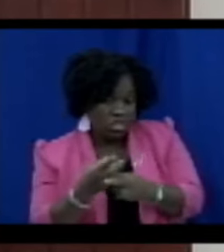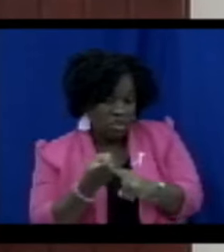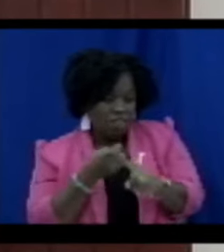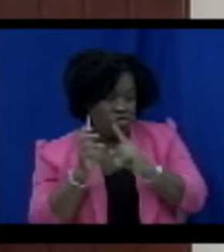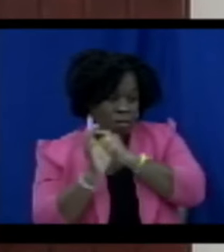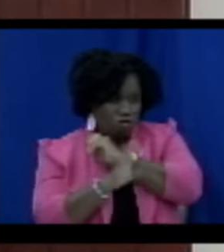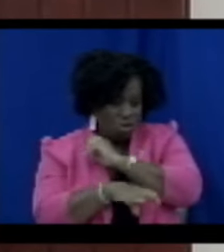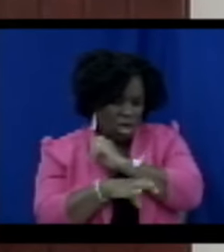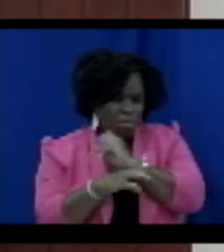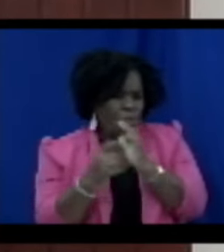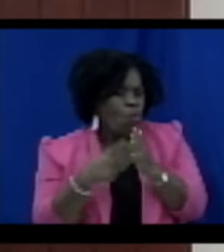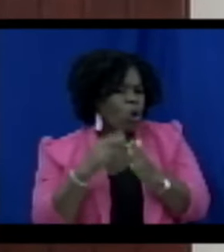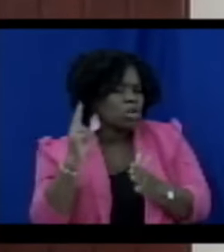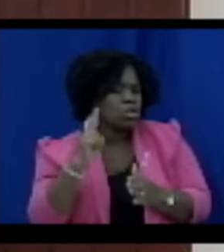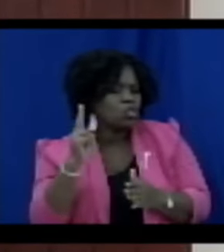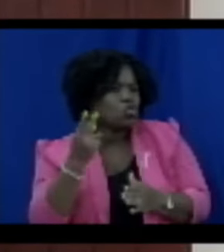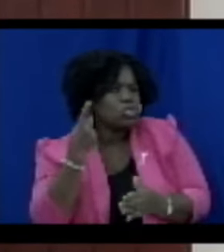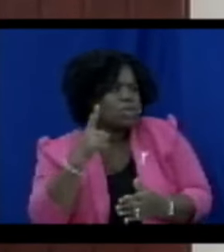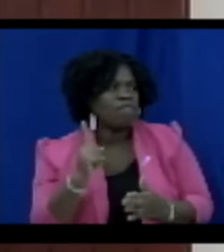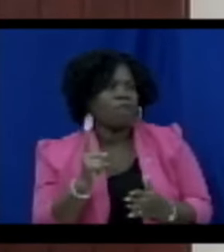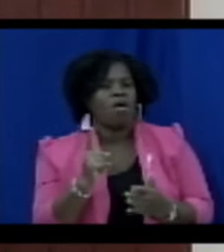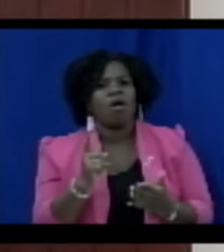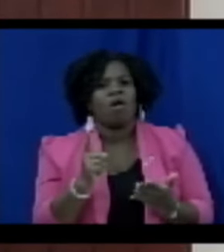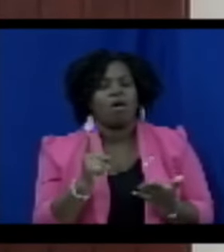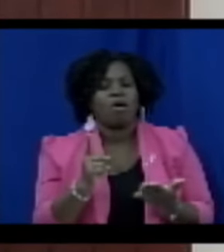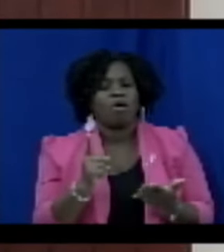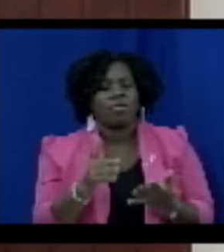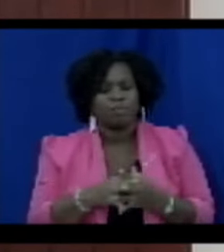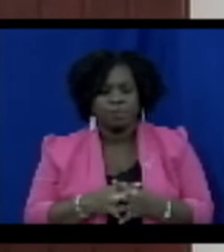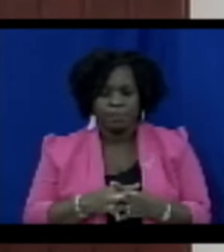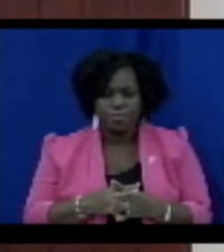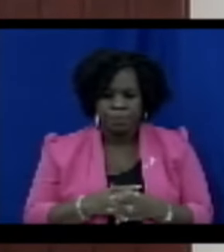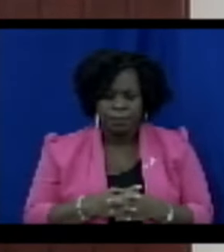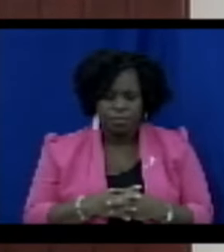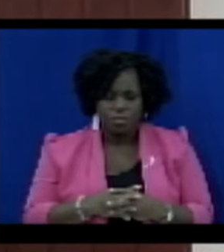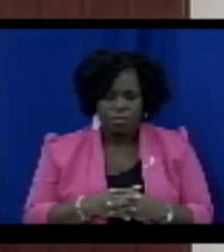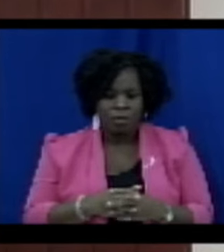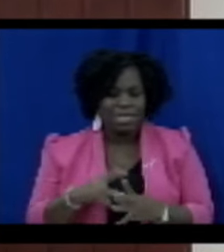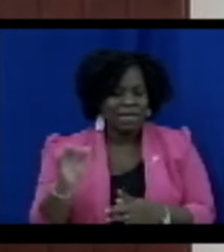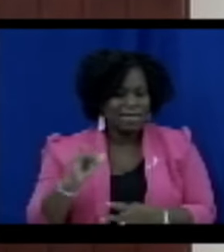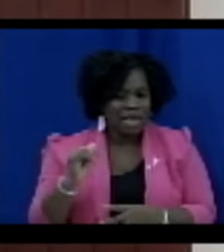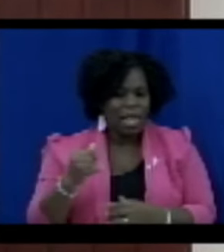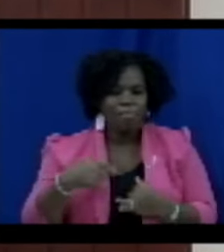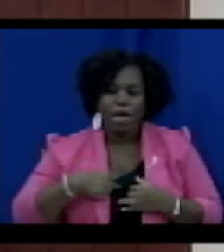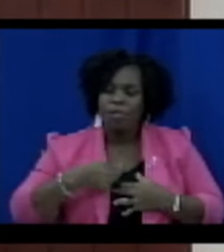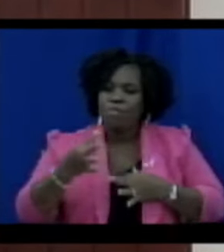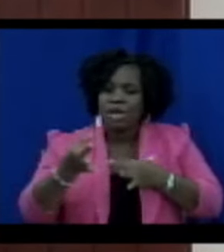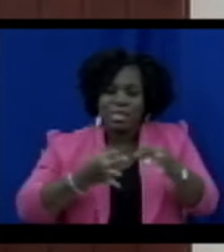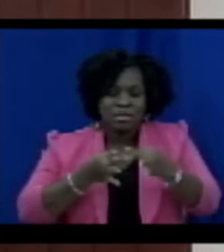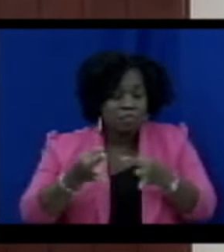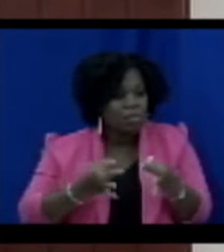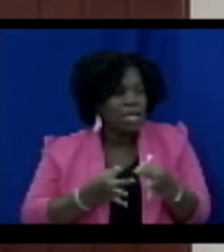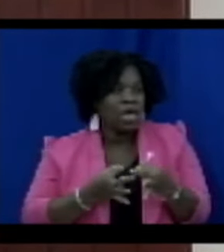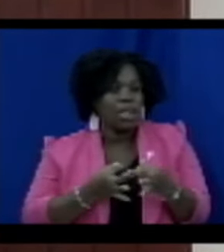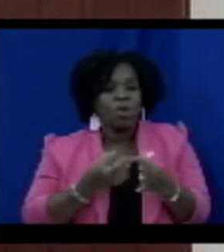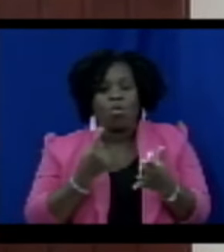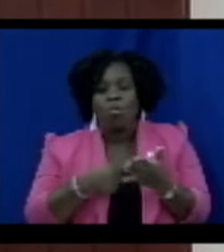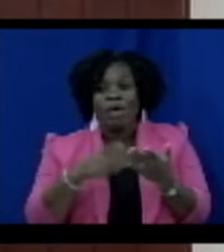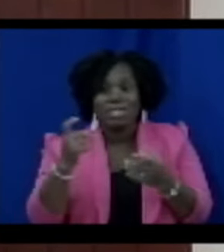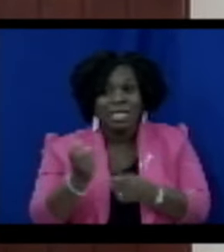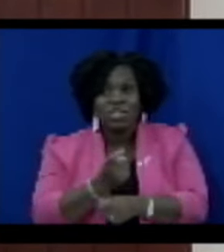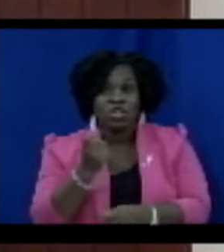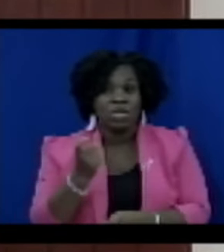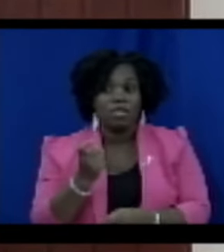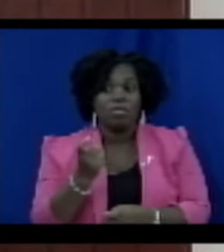we prioritize the confiscation of proceeds of crime. I will also rationalize what the amendment actually achieves